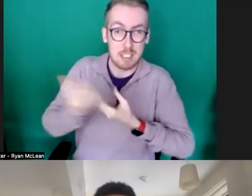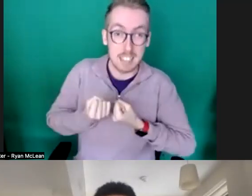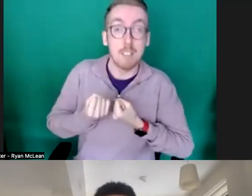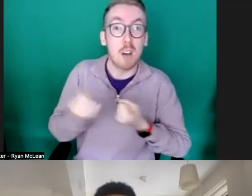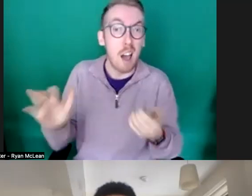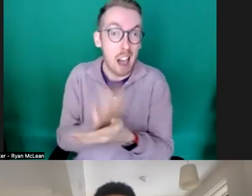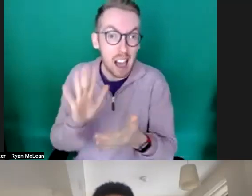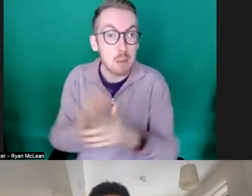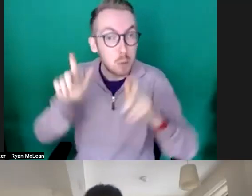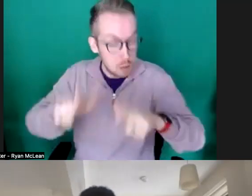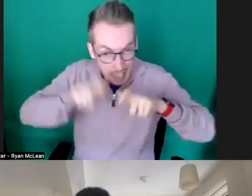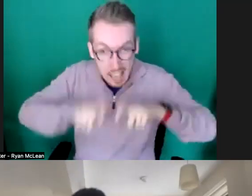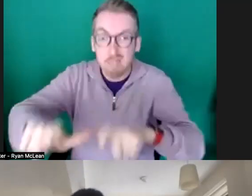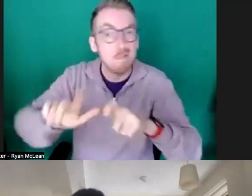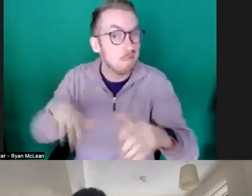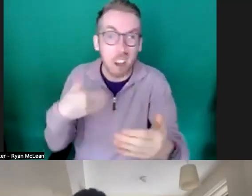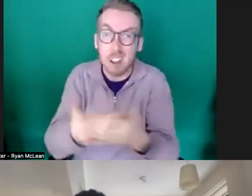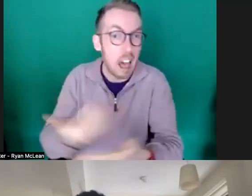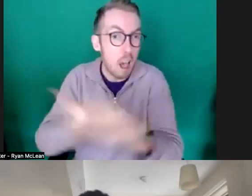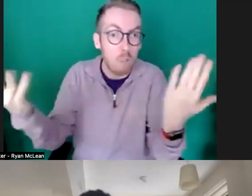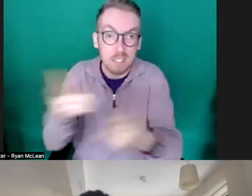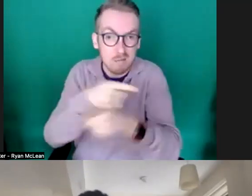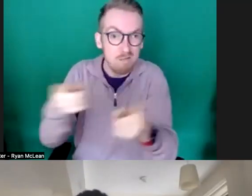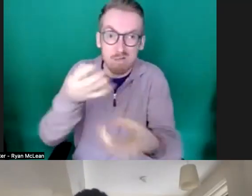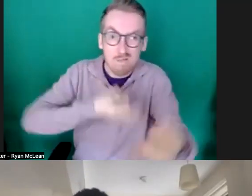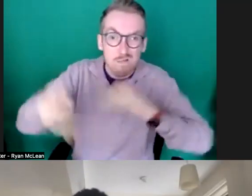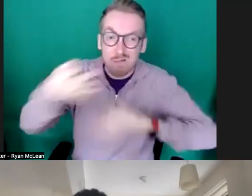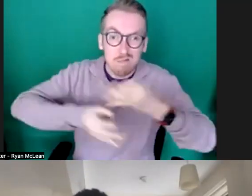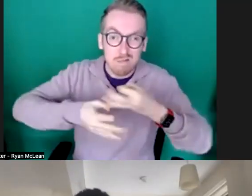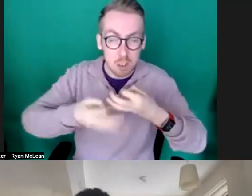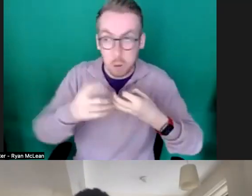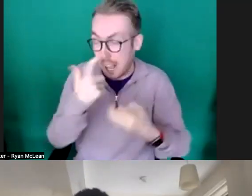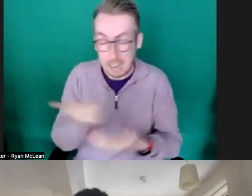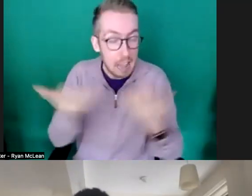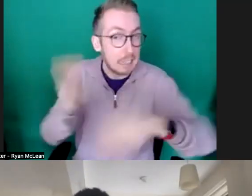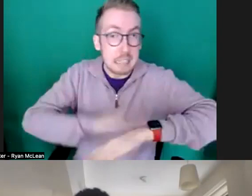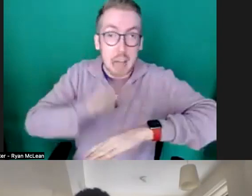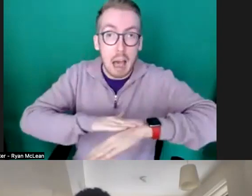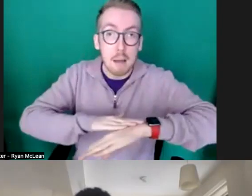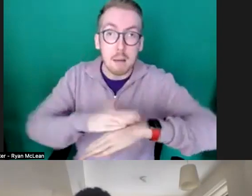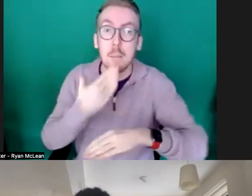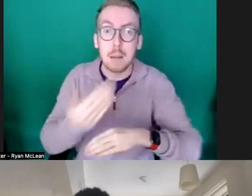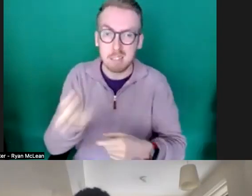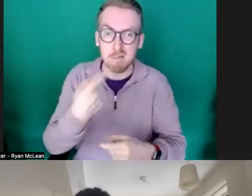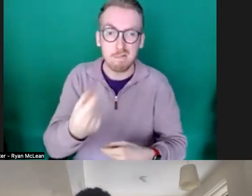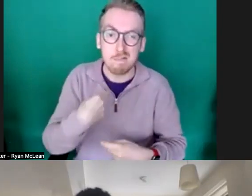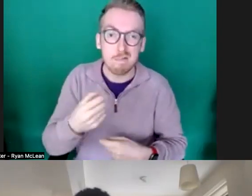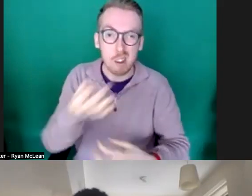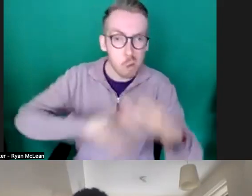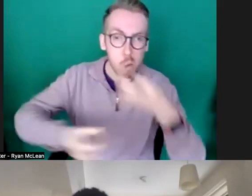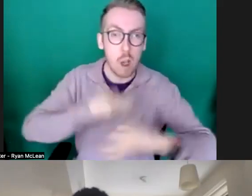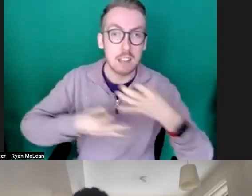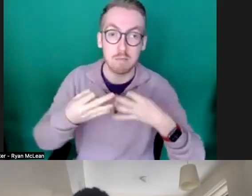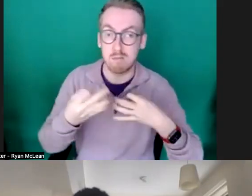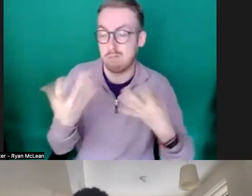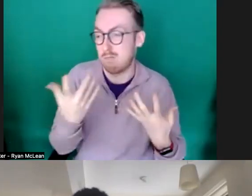stay on the call um as long as it takes to kind of field everyone's kind of questions but yeah do do send those in it may be um given